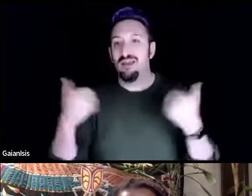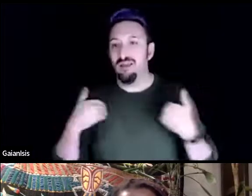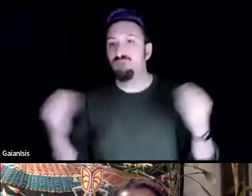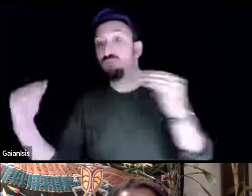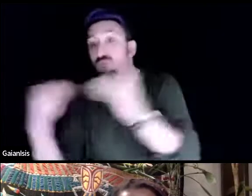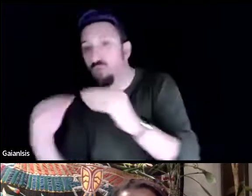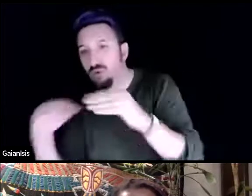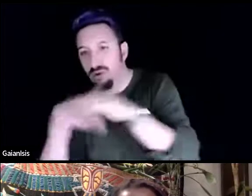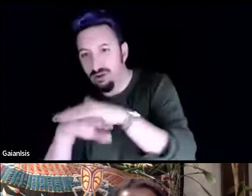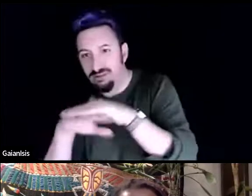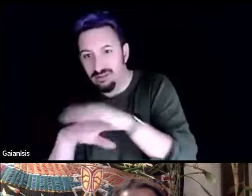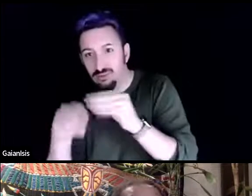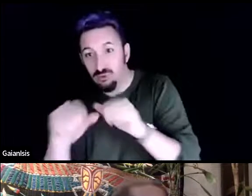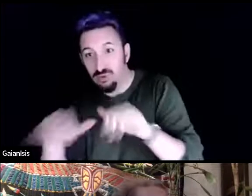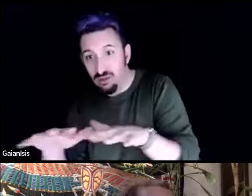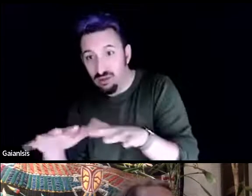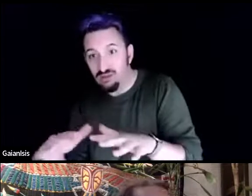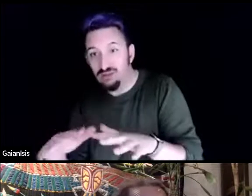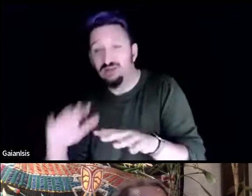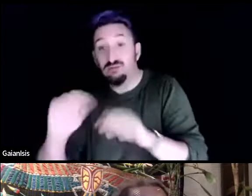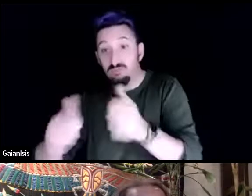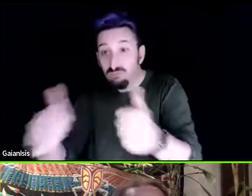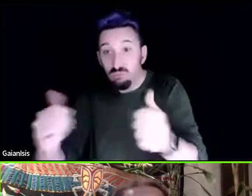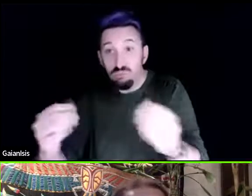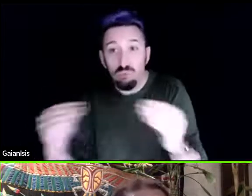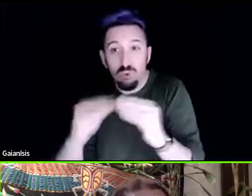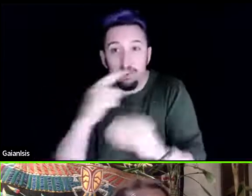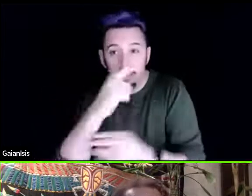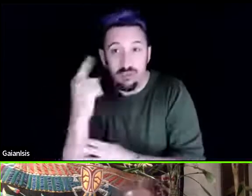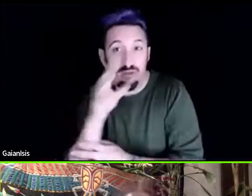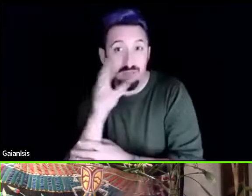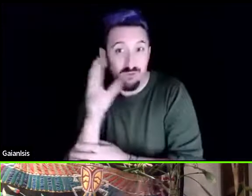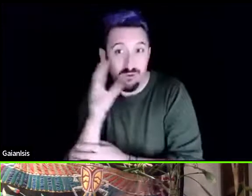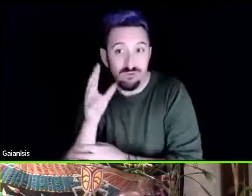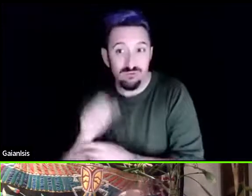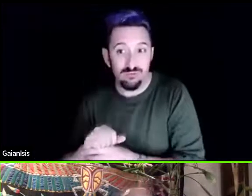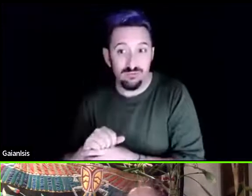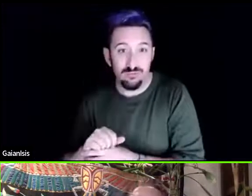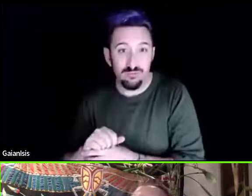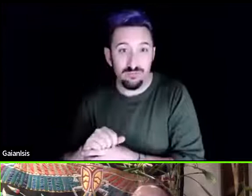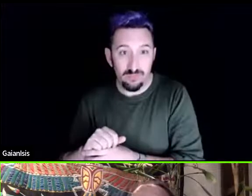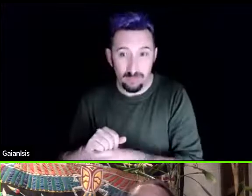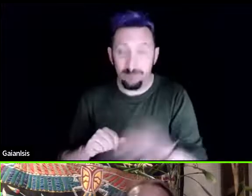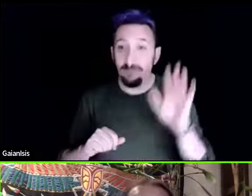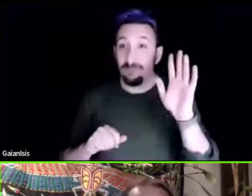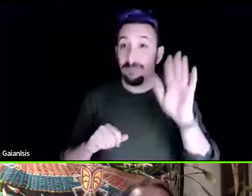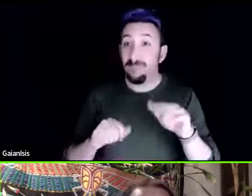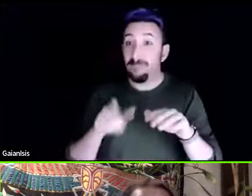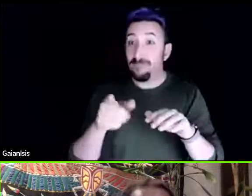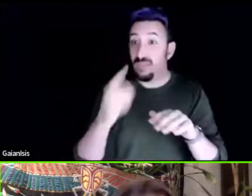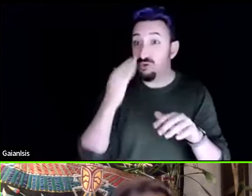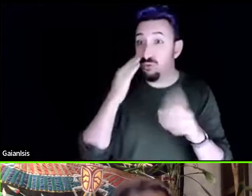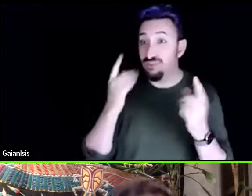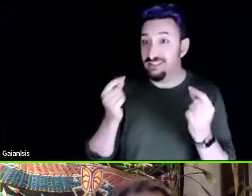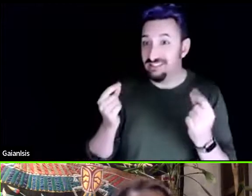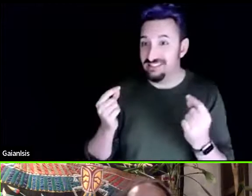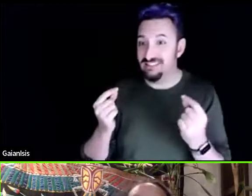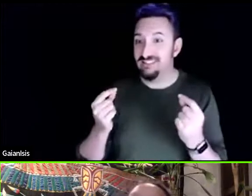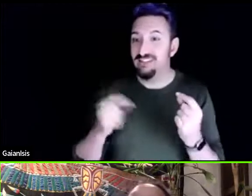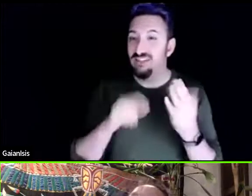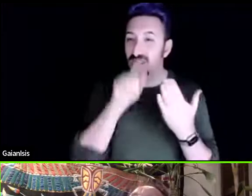and um yeah you know what they did they actually wrote into their deed